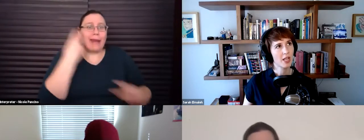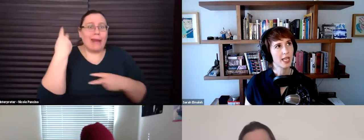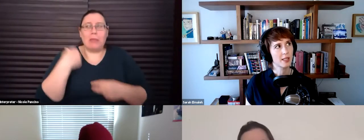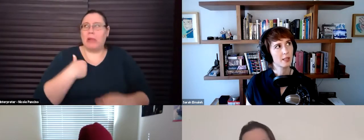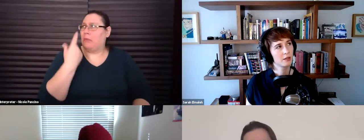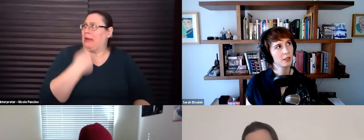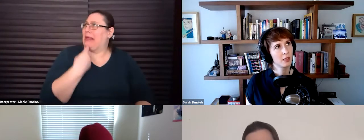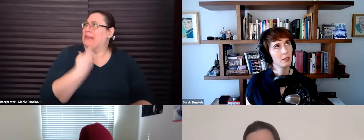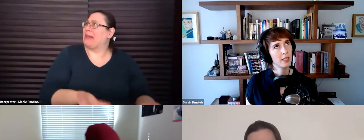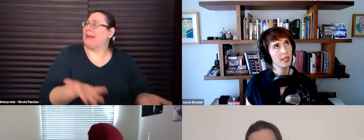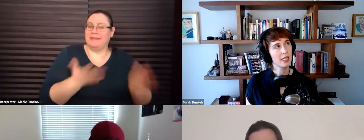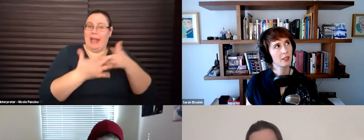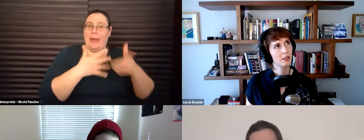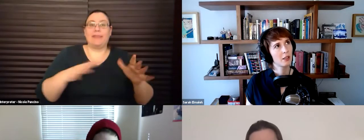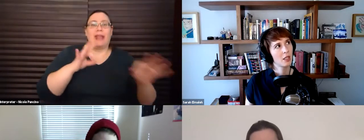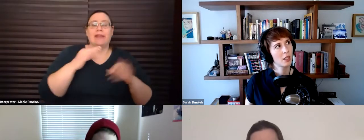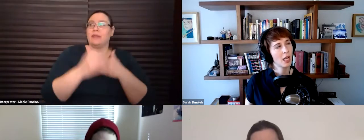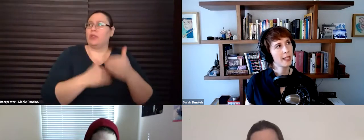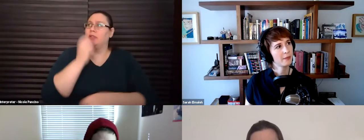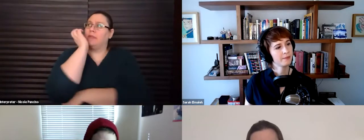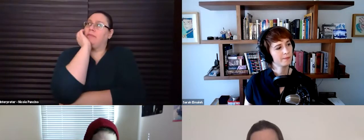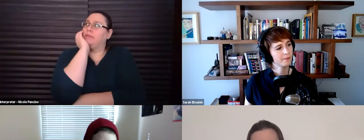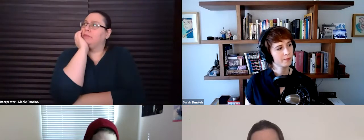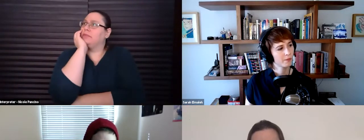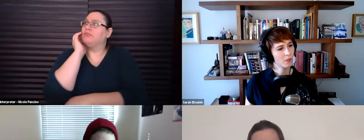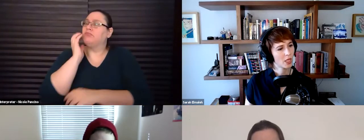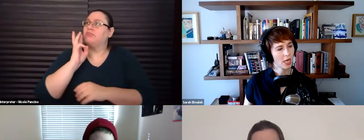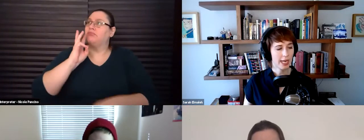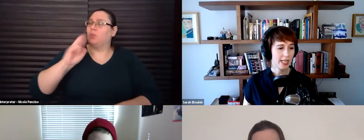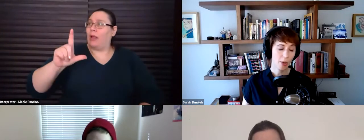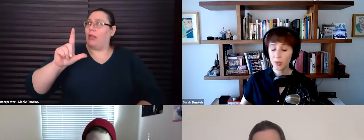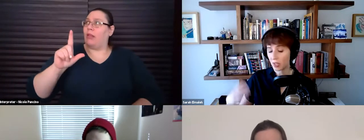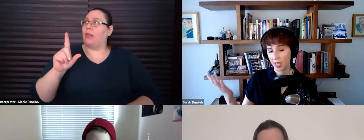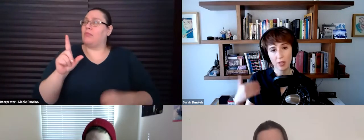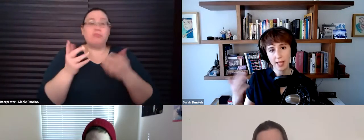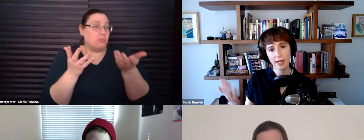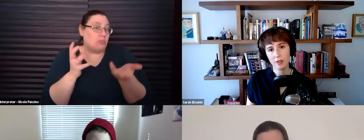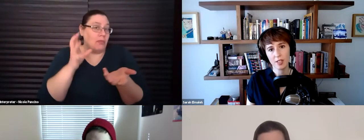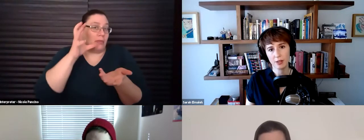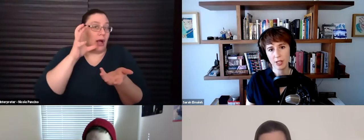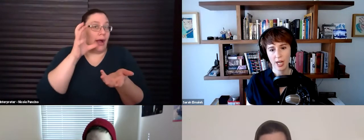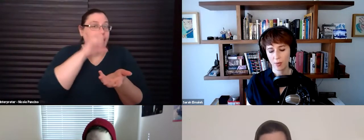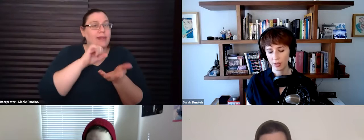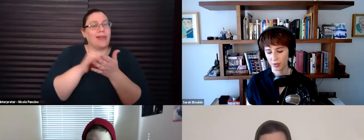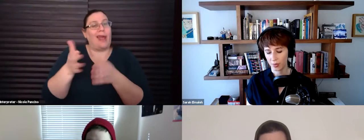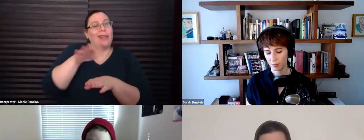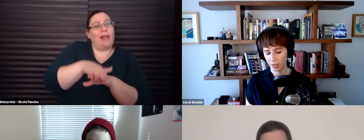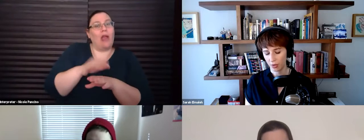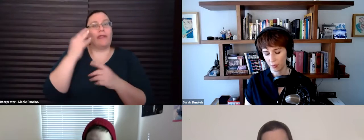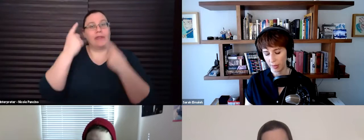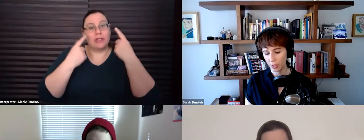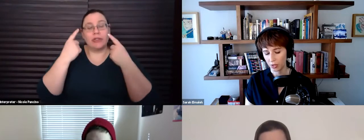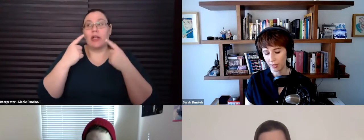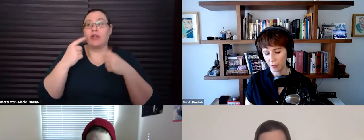casting process. Let me think. I mean, I, I suppose there's that always that layer of consideration now where there's,